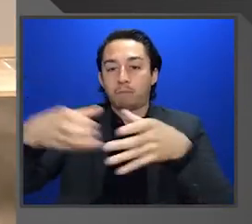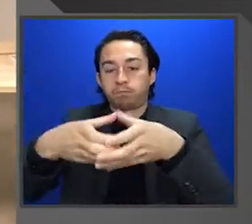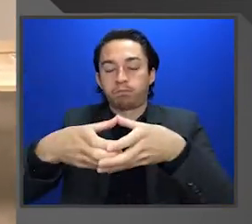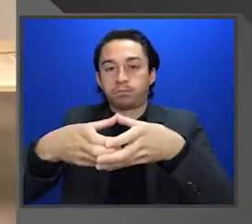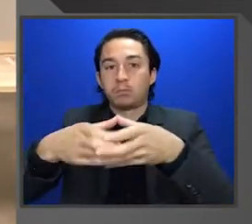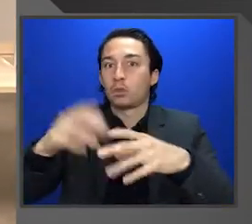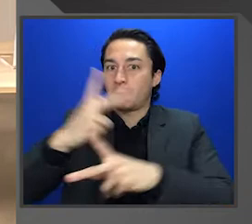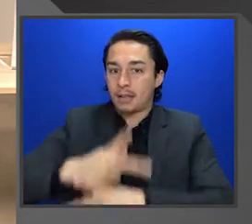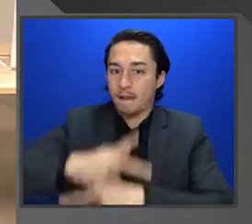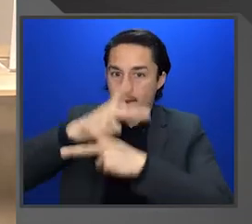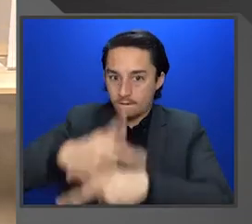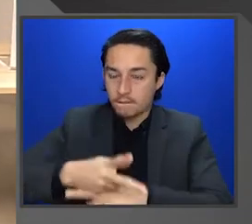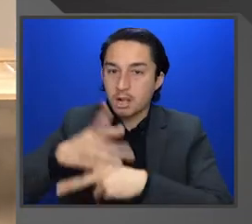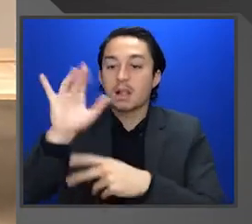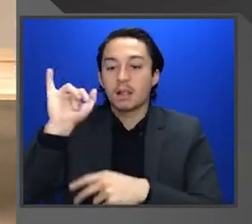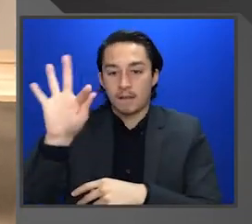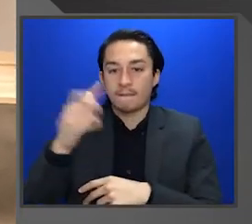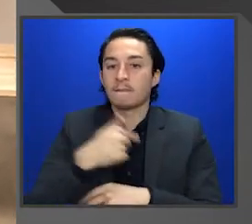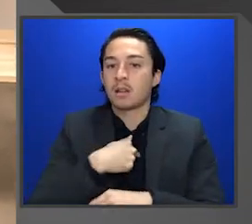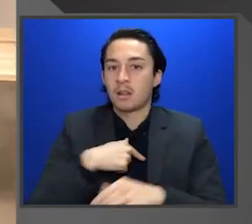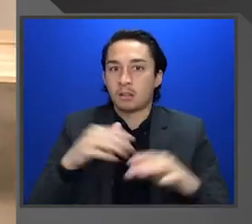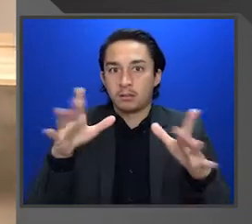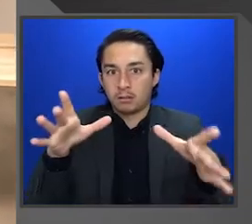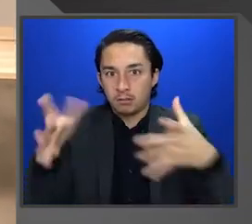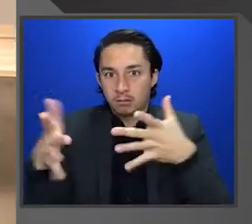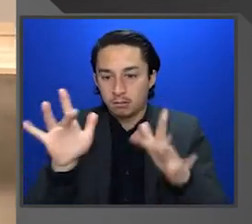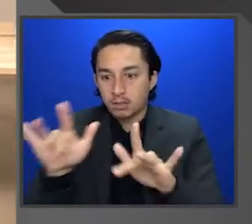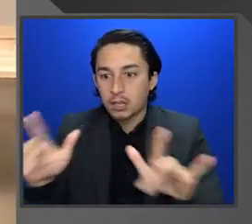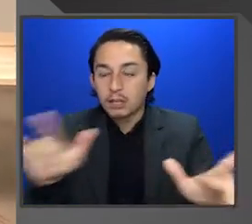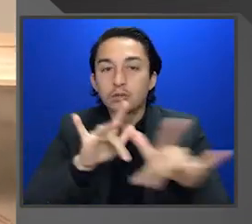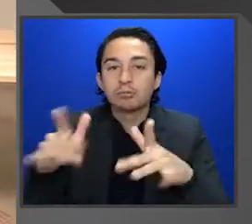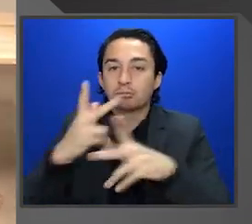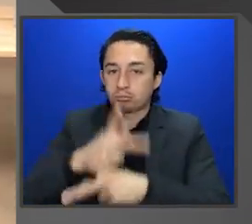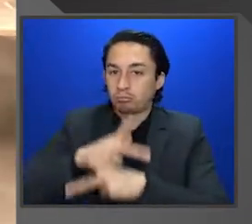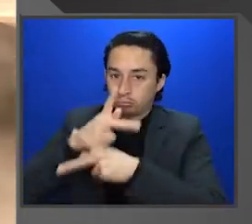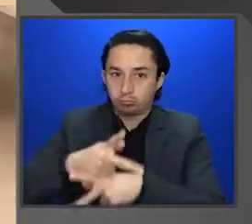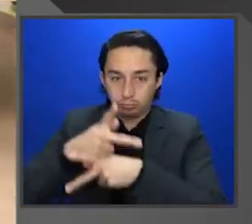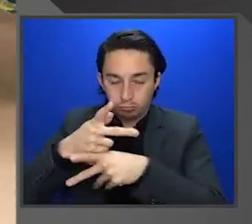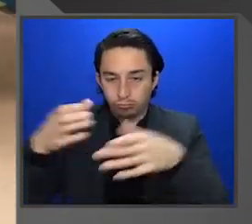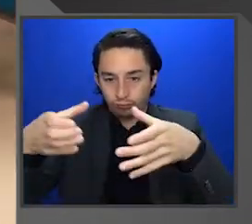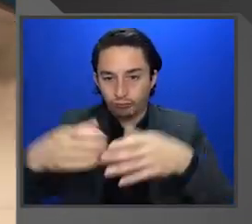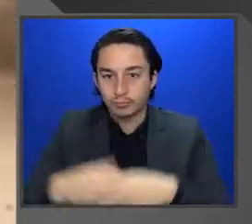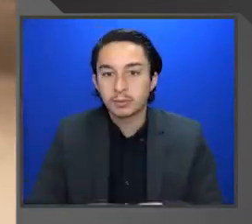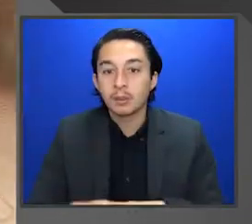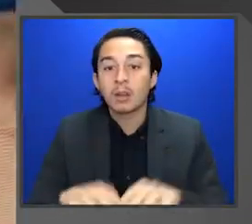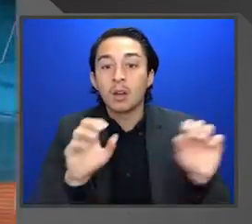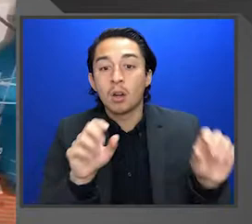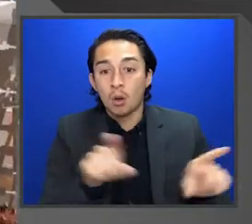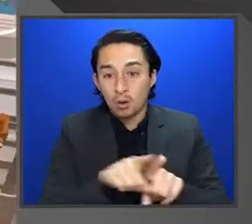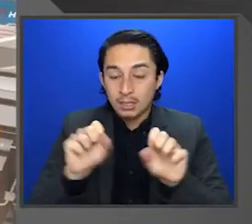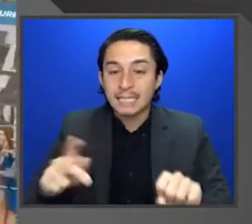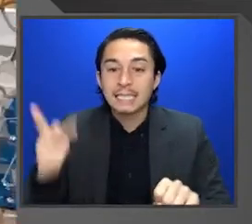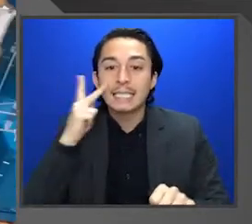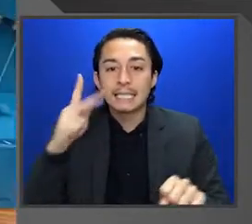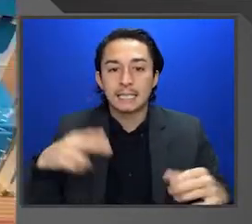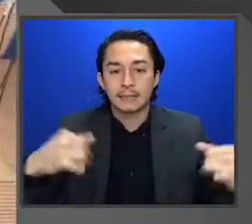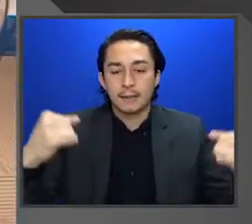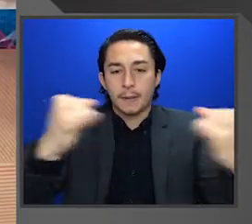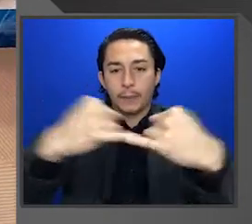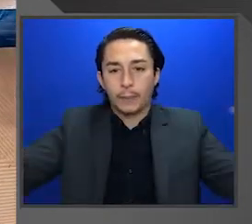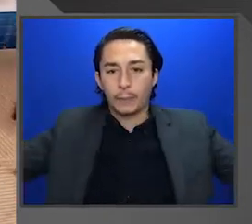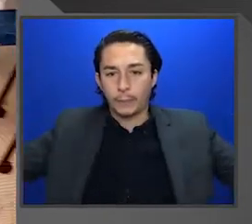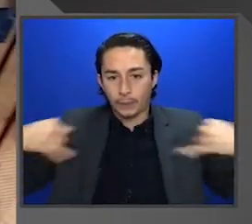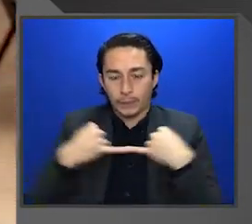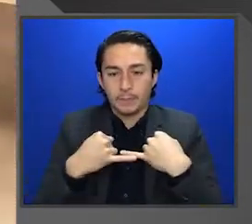certainly want to be careful there when I go to dismantle the top unit. I can also see that there is an outline here